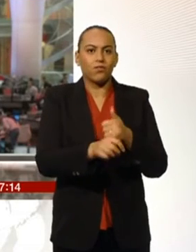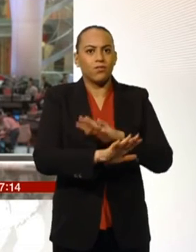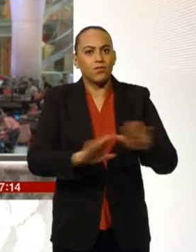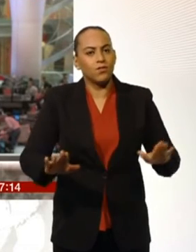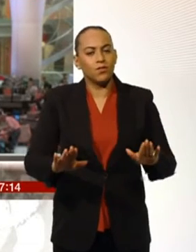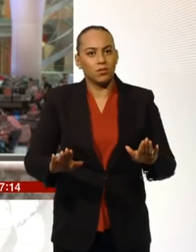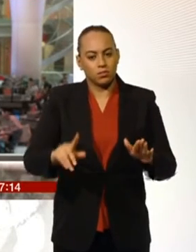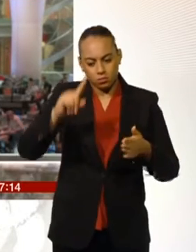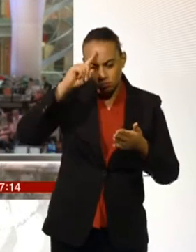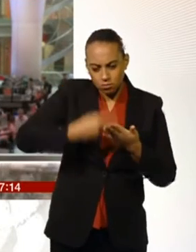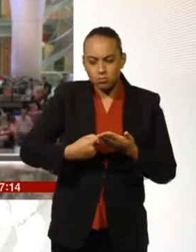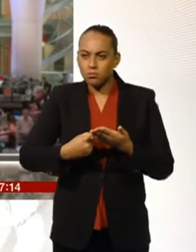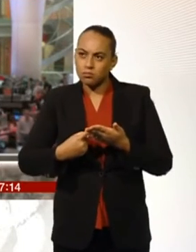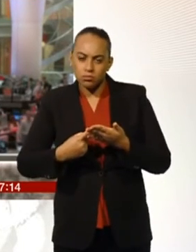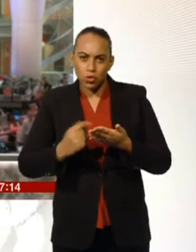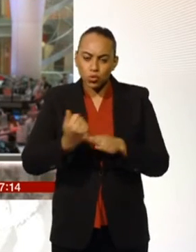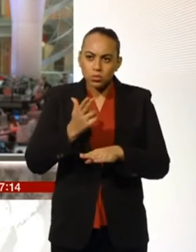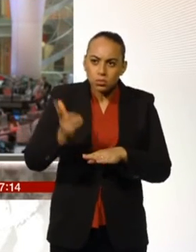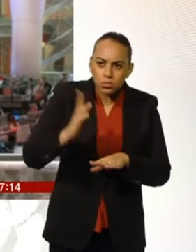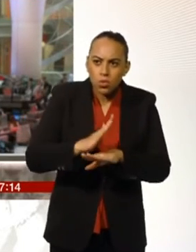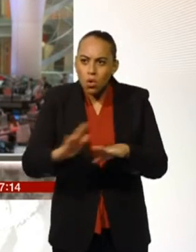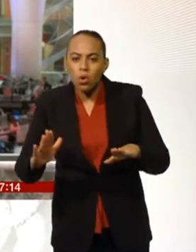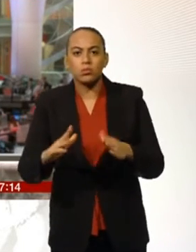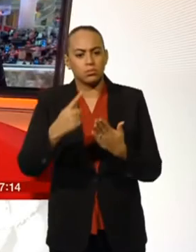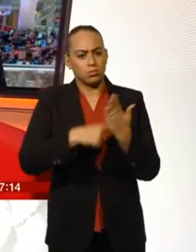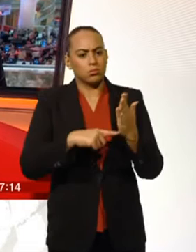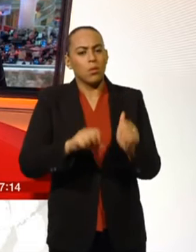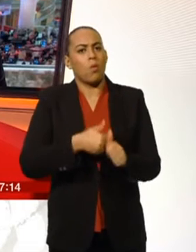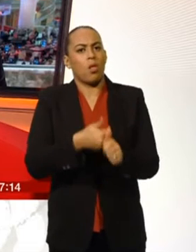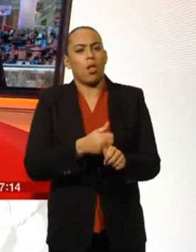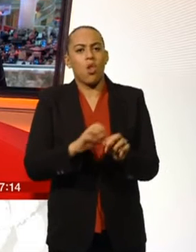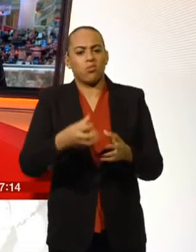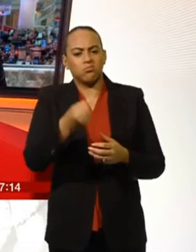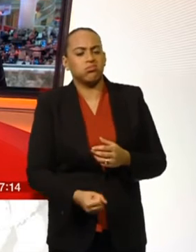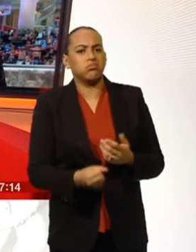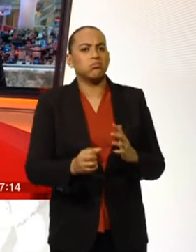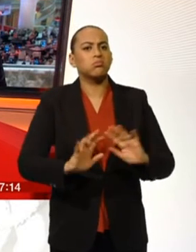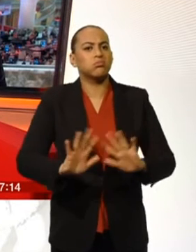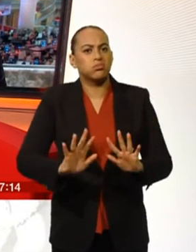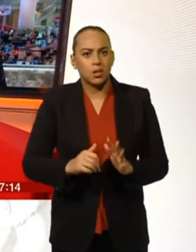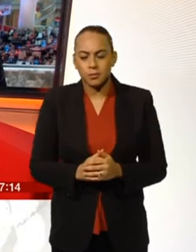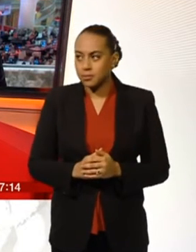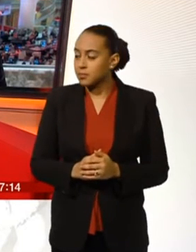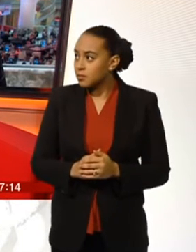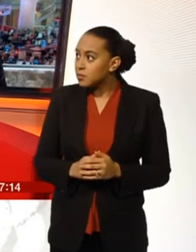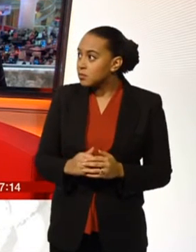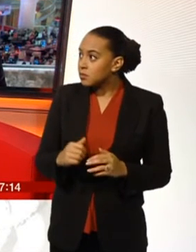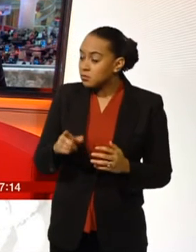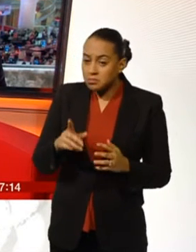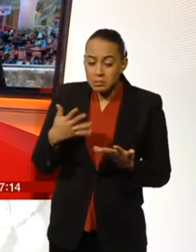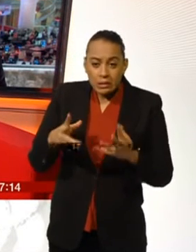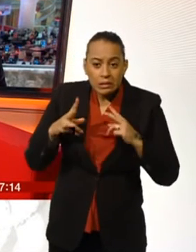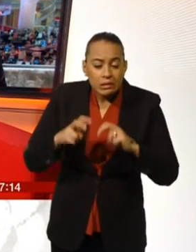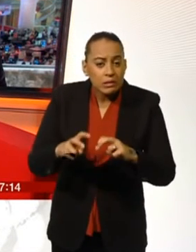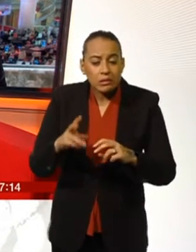supported by their colleagues and the government. Have you heard anything to the contrary that they don't feel secure in getting